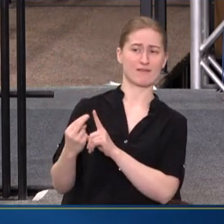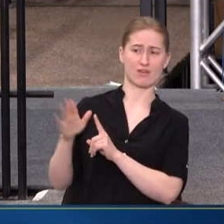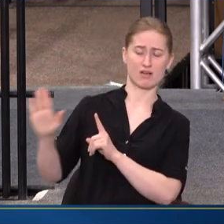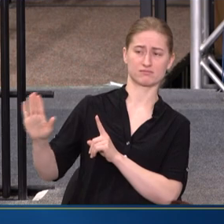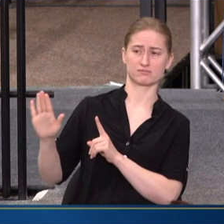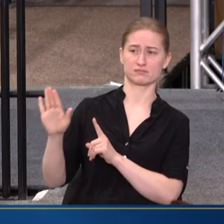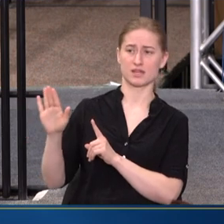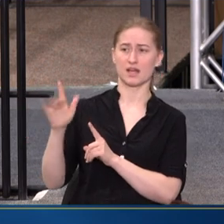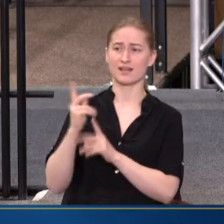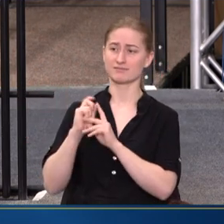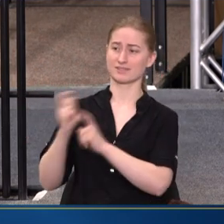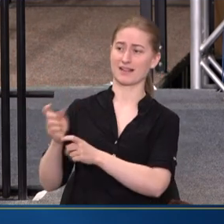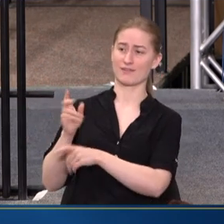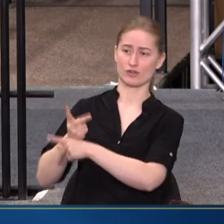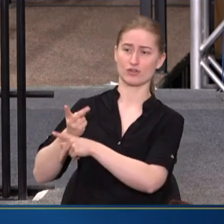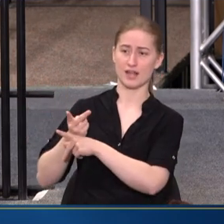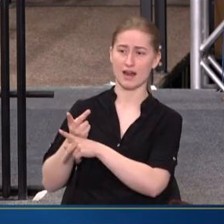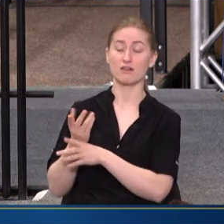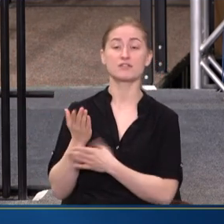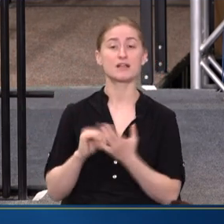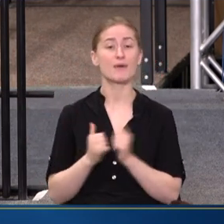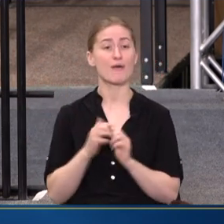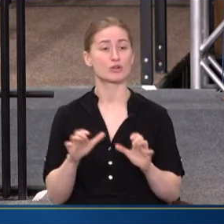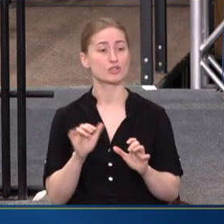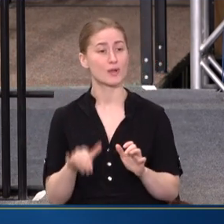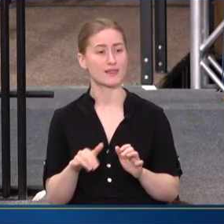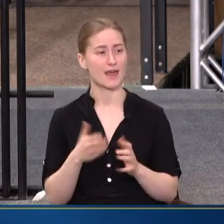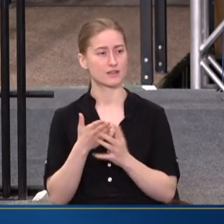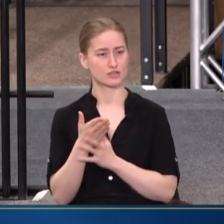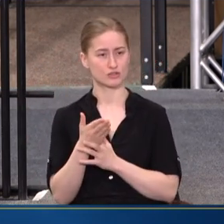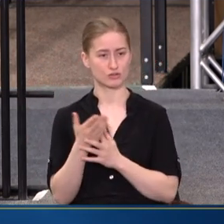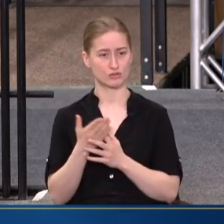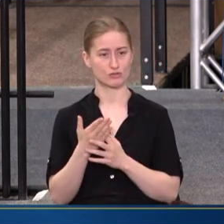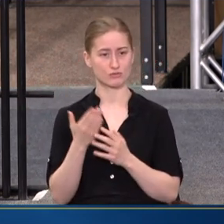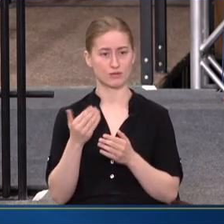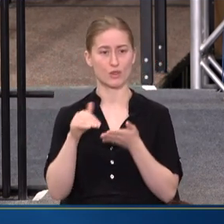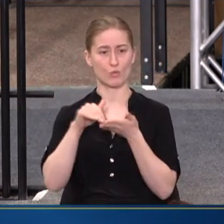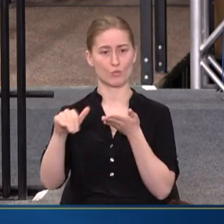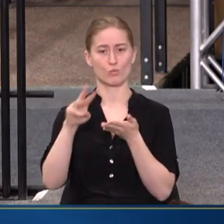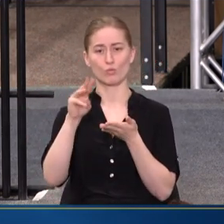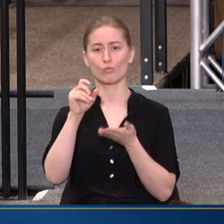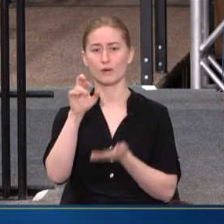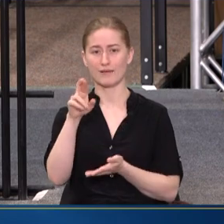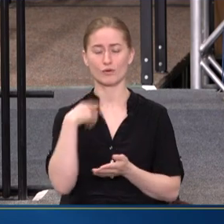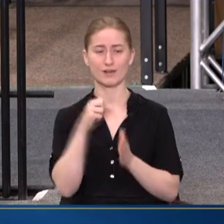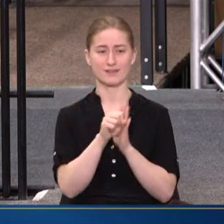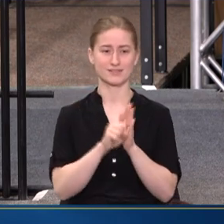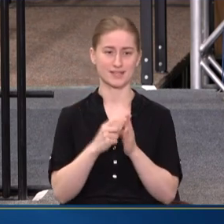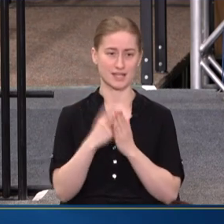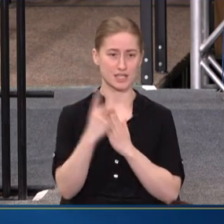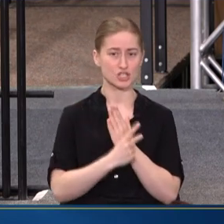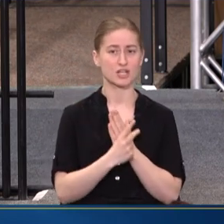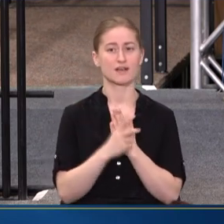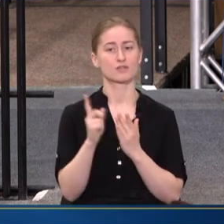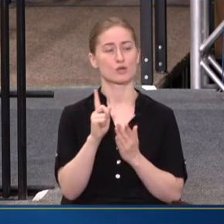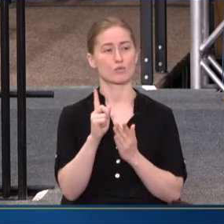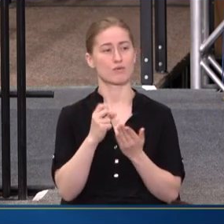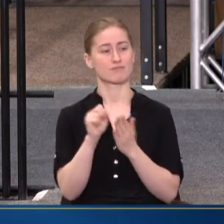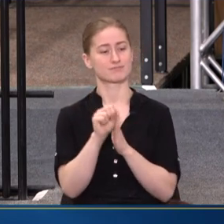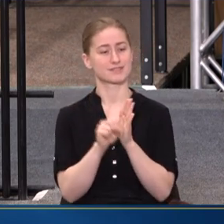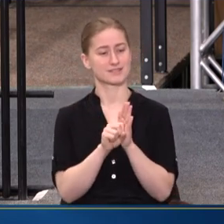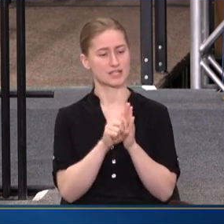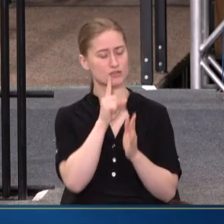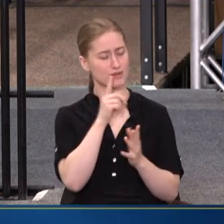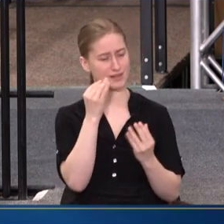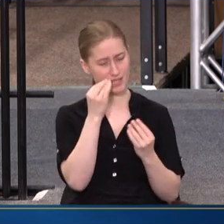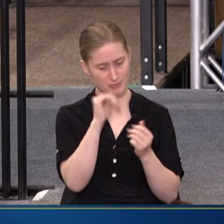CARE. AND SOME OF HOW WE ARE DOING THAT IS THROUGH SOME OF OUR WAIVERS. SO WE HAVE STATE INITIATIVES WHERE STATES ARE REALLY